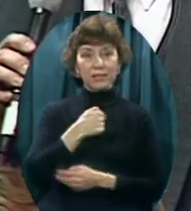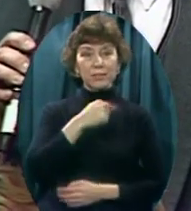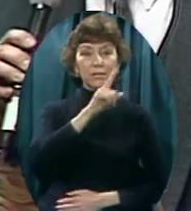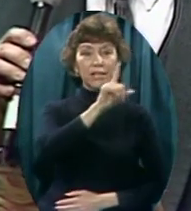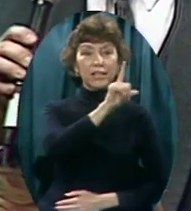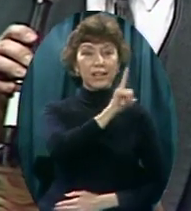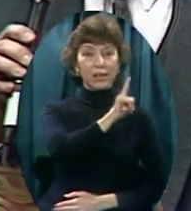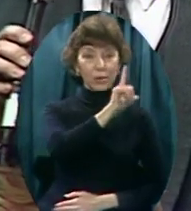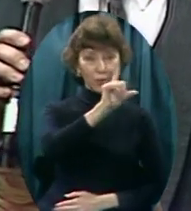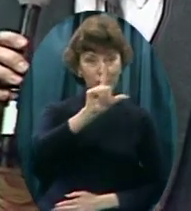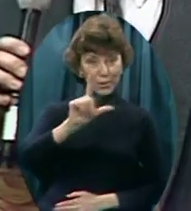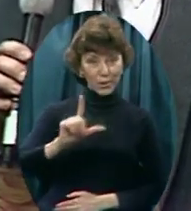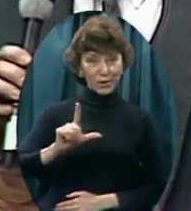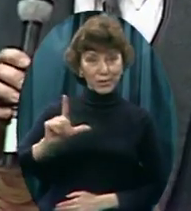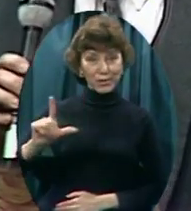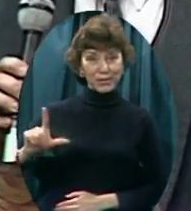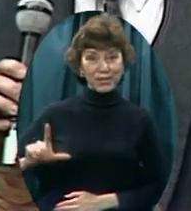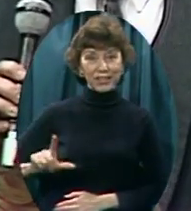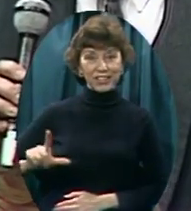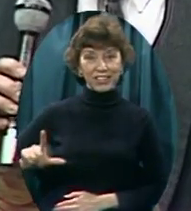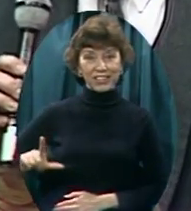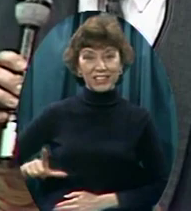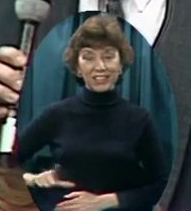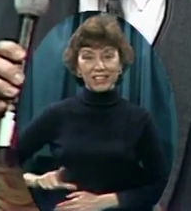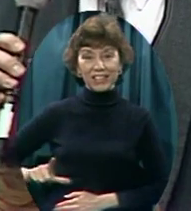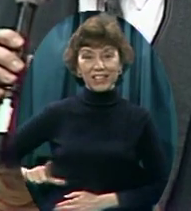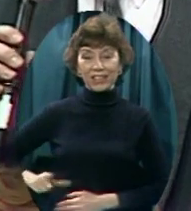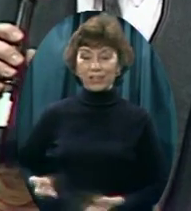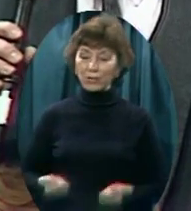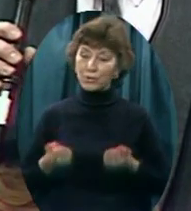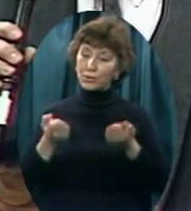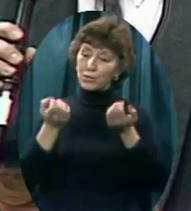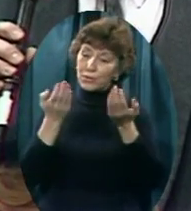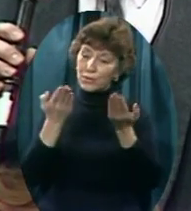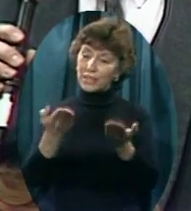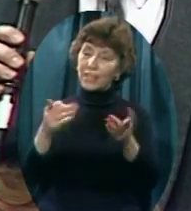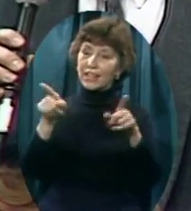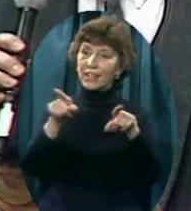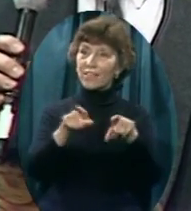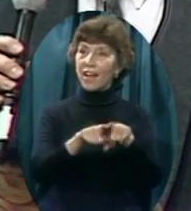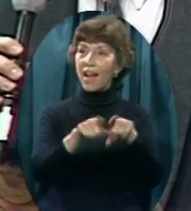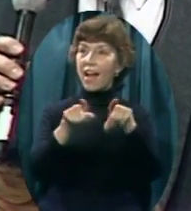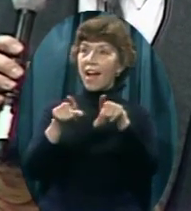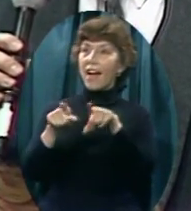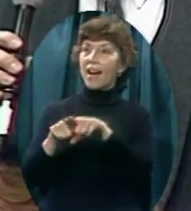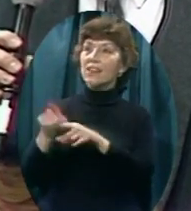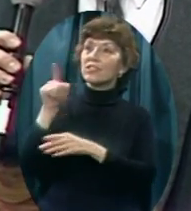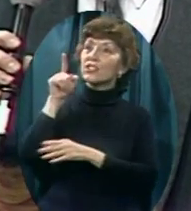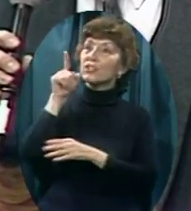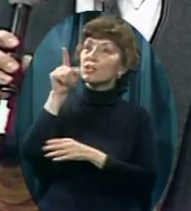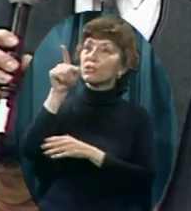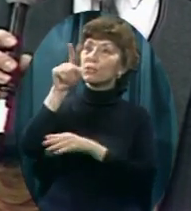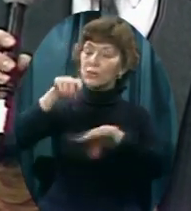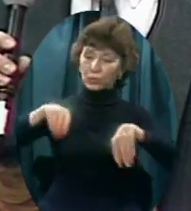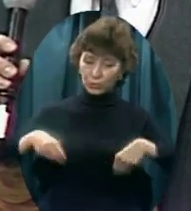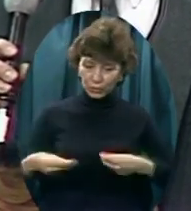Lord. Your give as you would give,